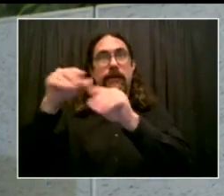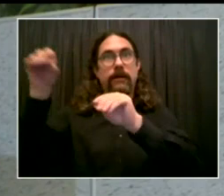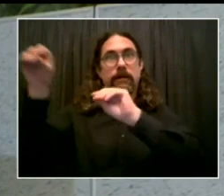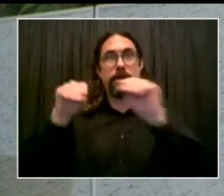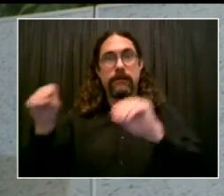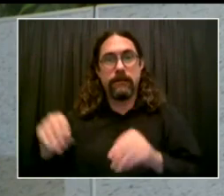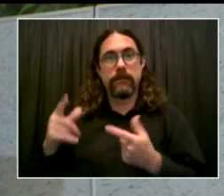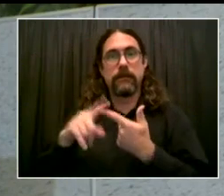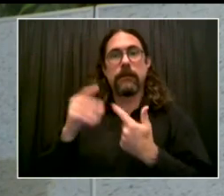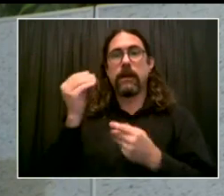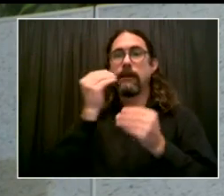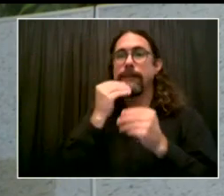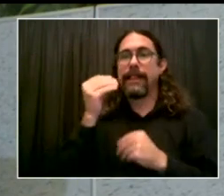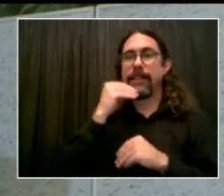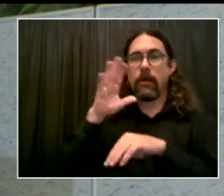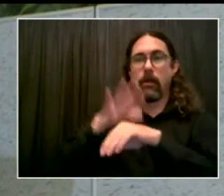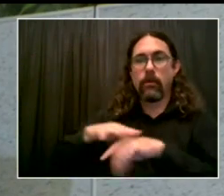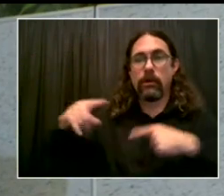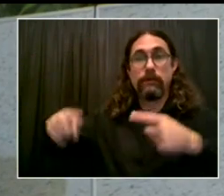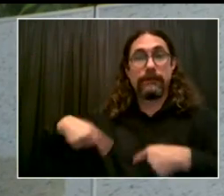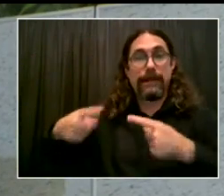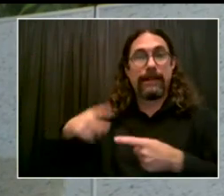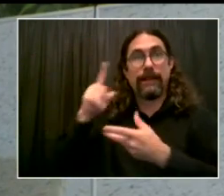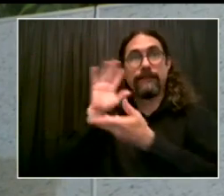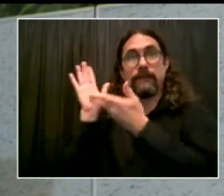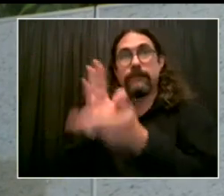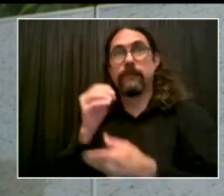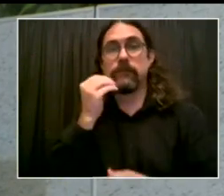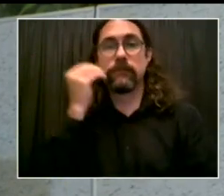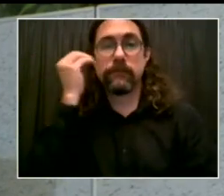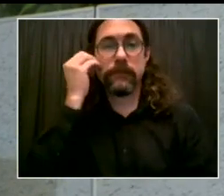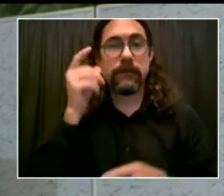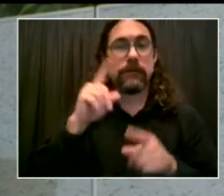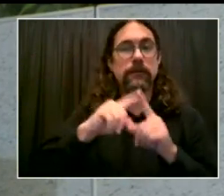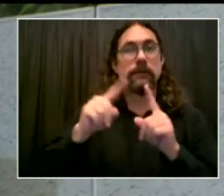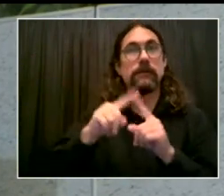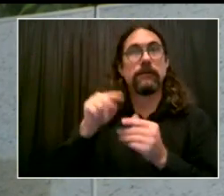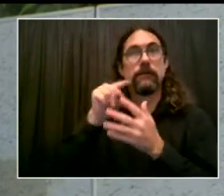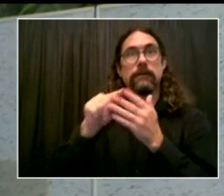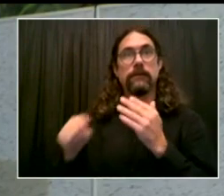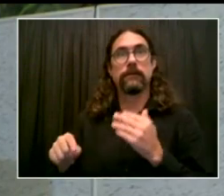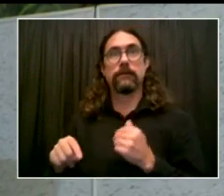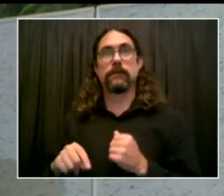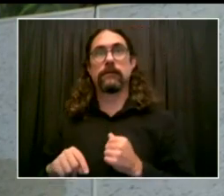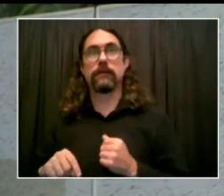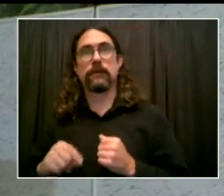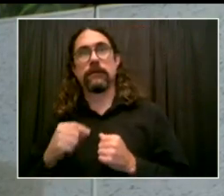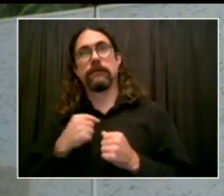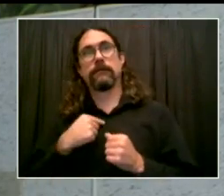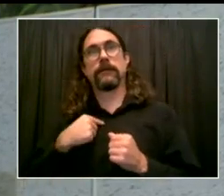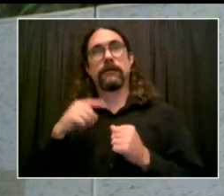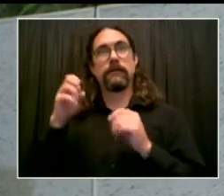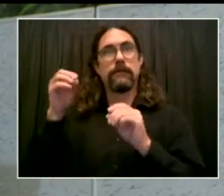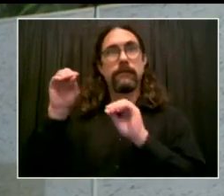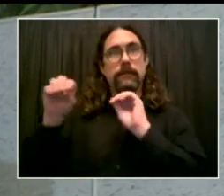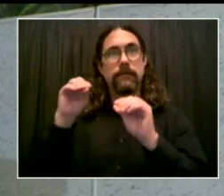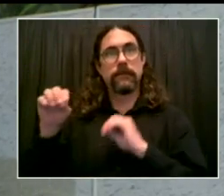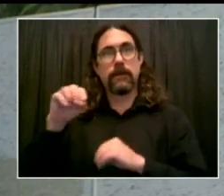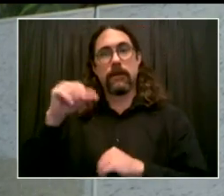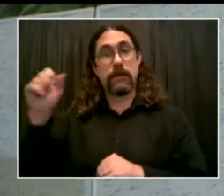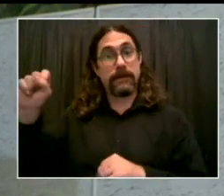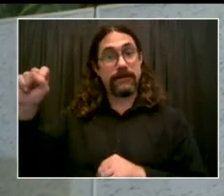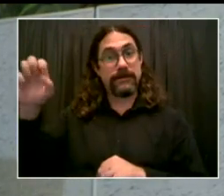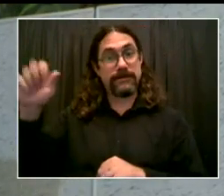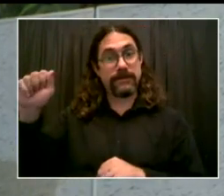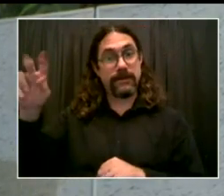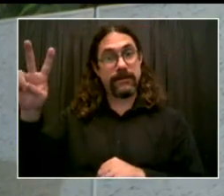Gotham. To Vanderbilt. Gotham-Vanderbilt. So we don't need that capital money. That capital money now, let's add to it, Mr.